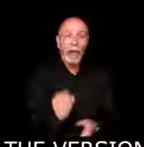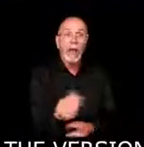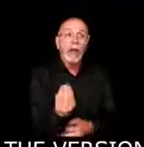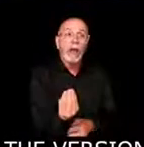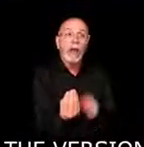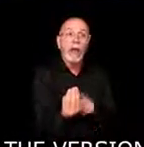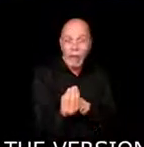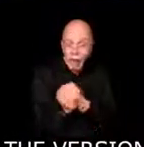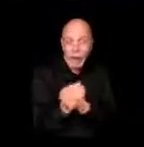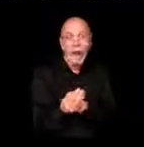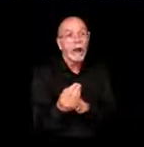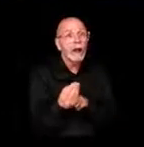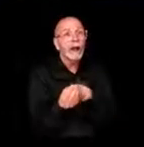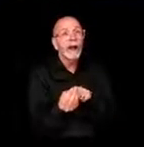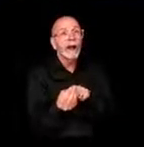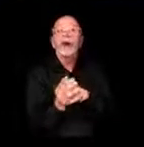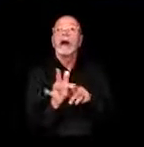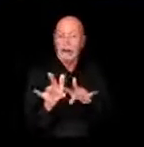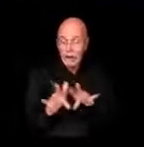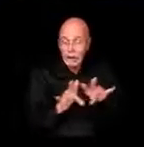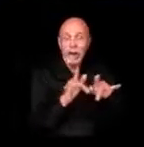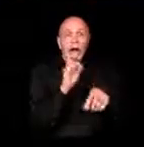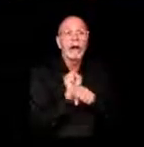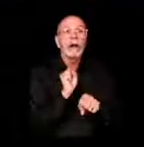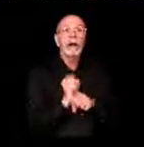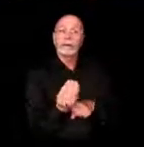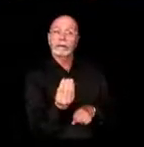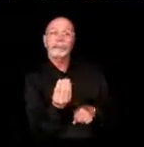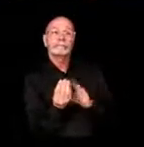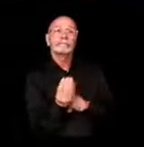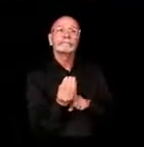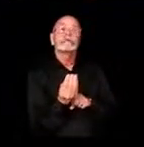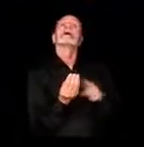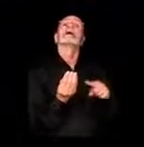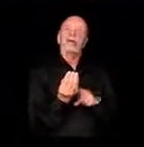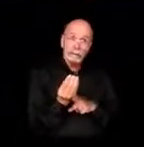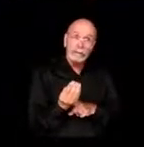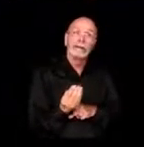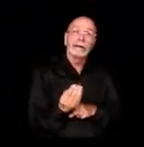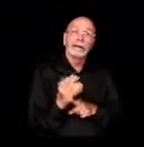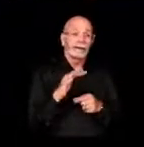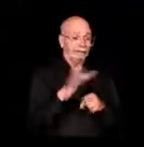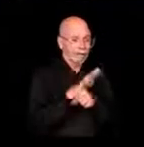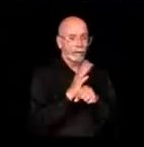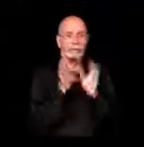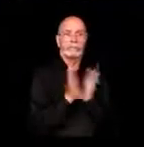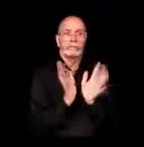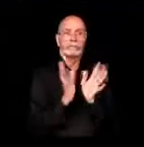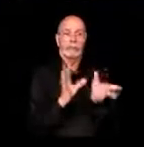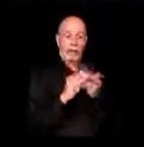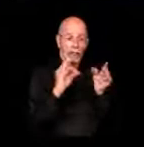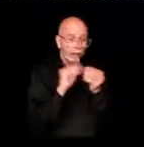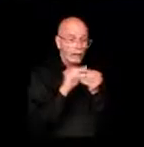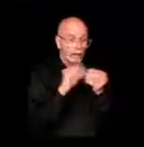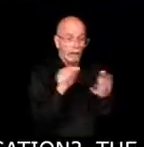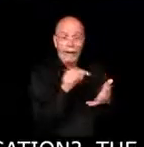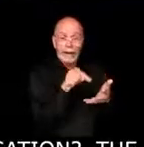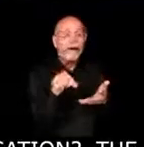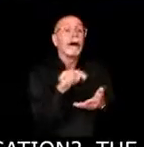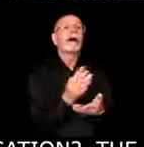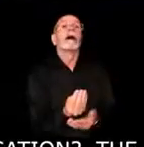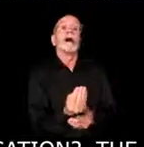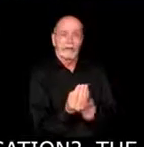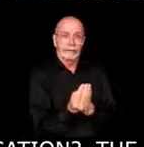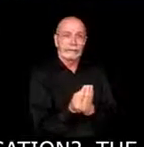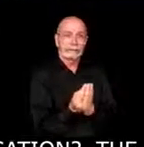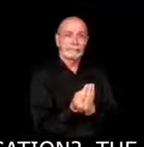If the recording is the entirety of the, uh, of the conversation, so the entire thing, it would